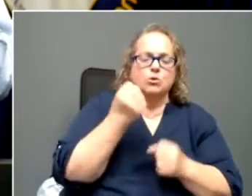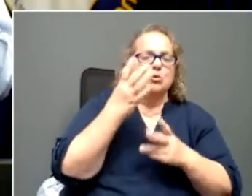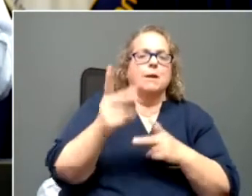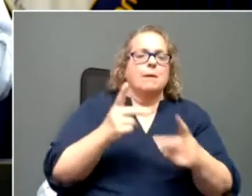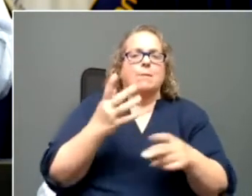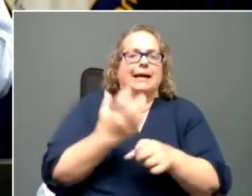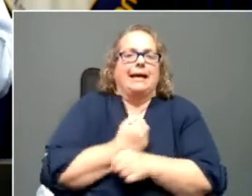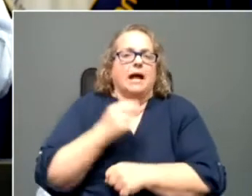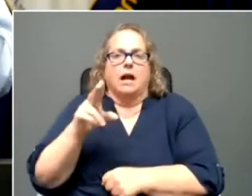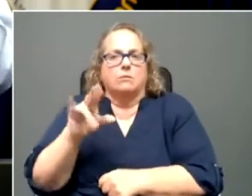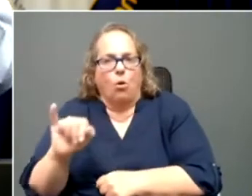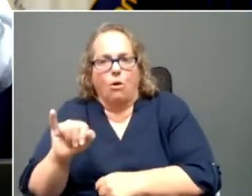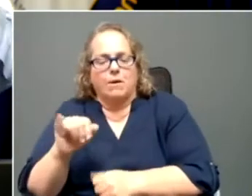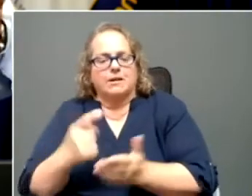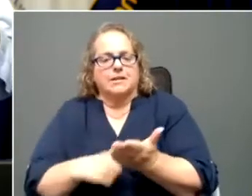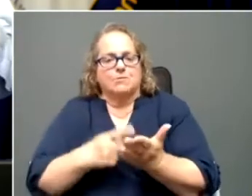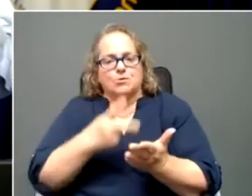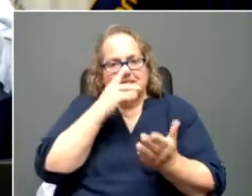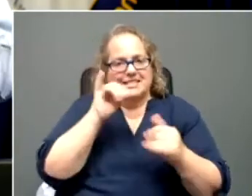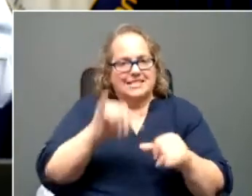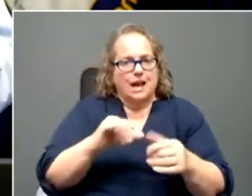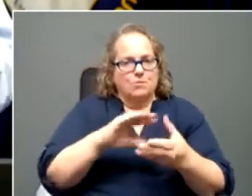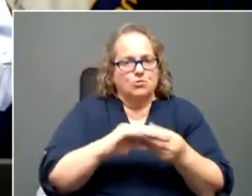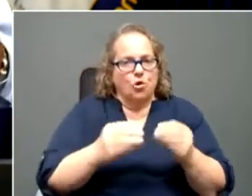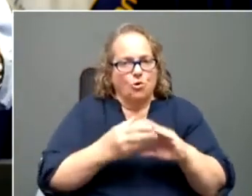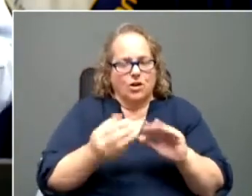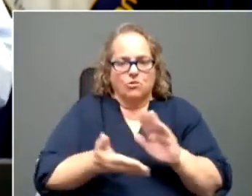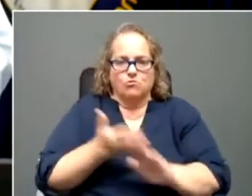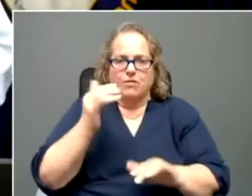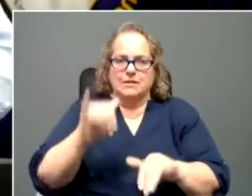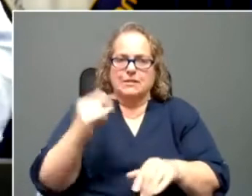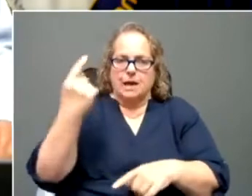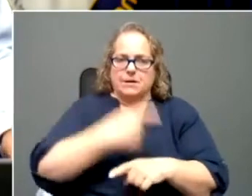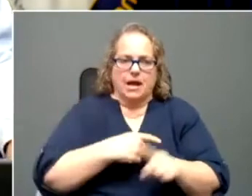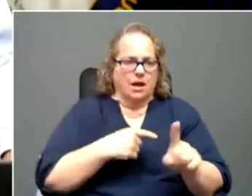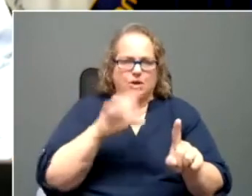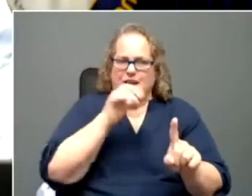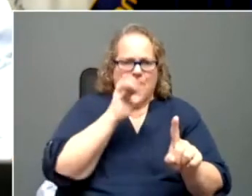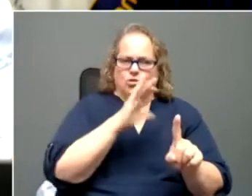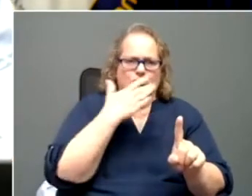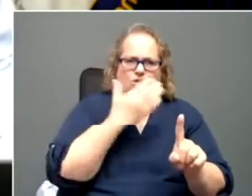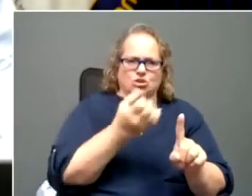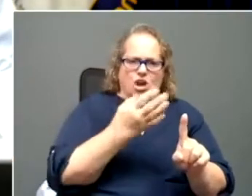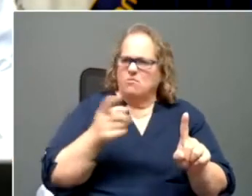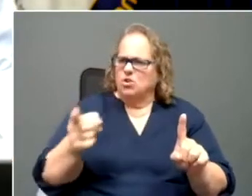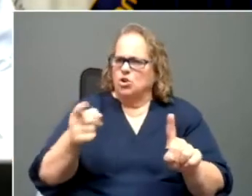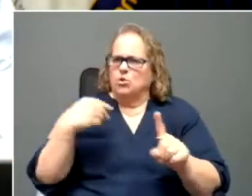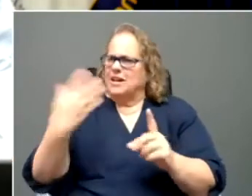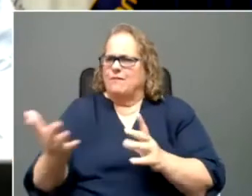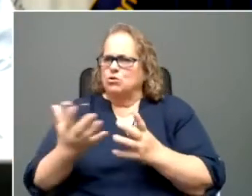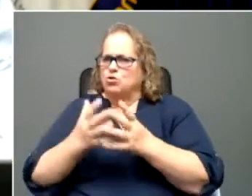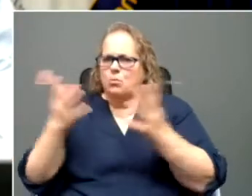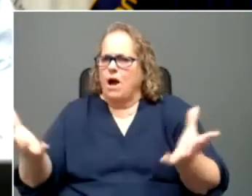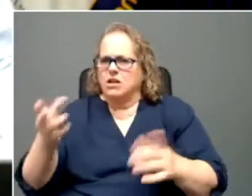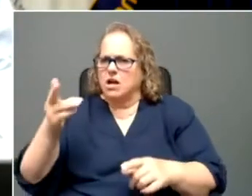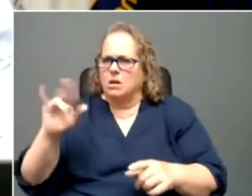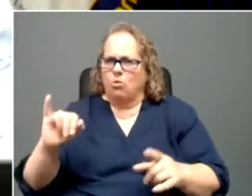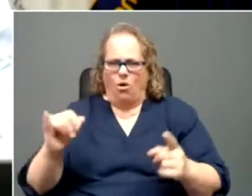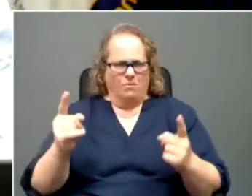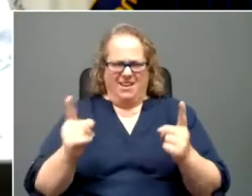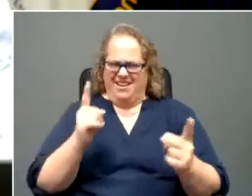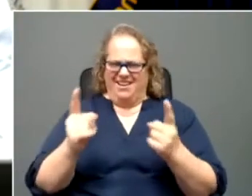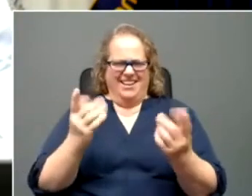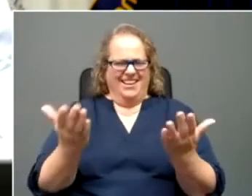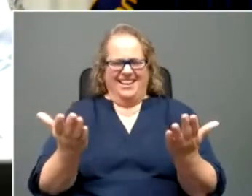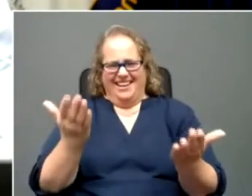you see the same story run the same day, um, in a newspaper or or or elsewhere. So here's the thing about